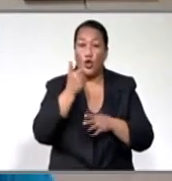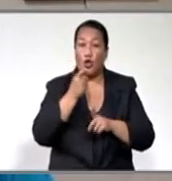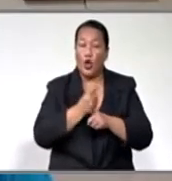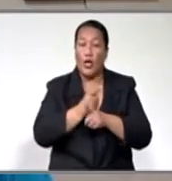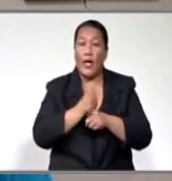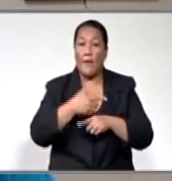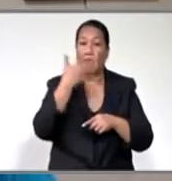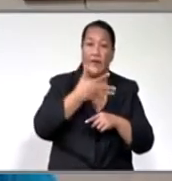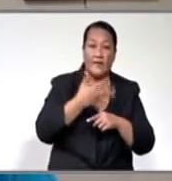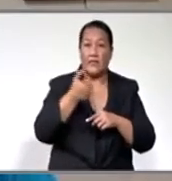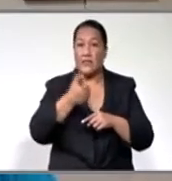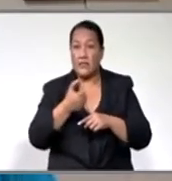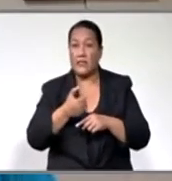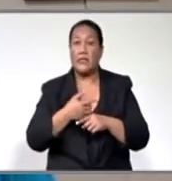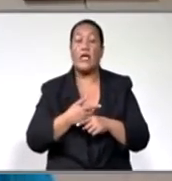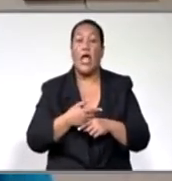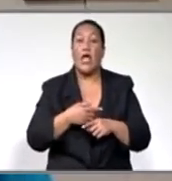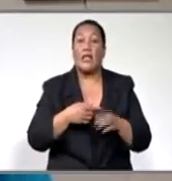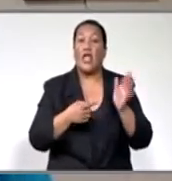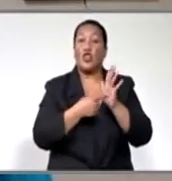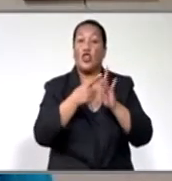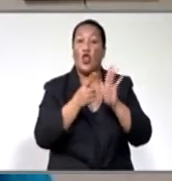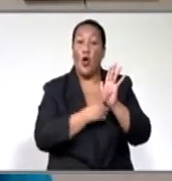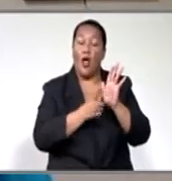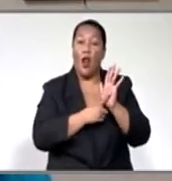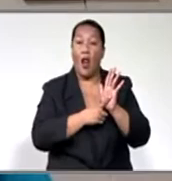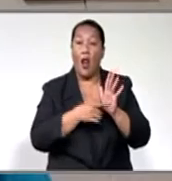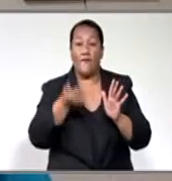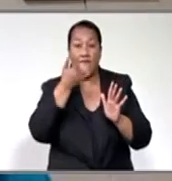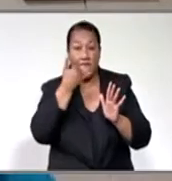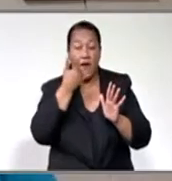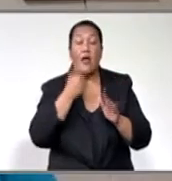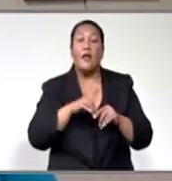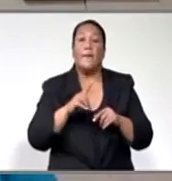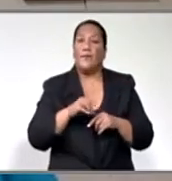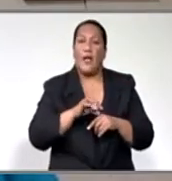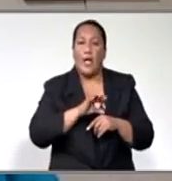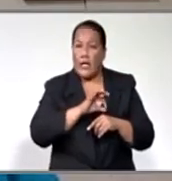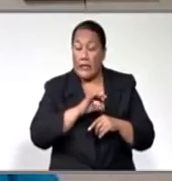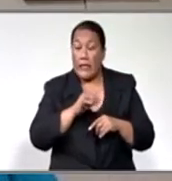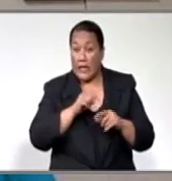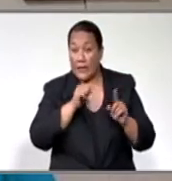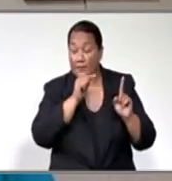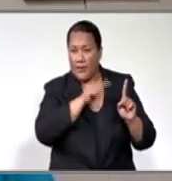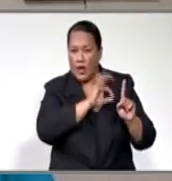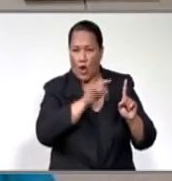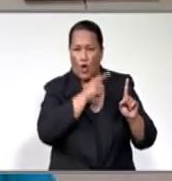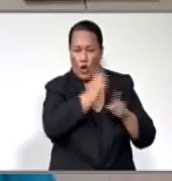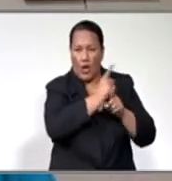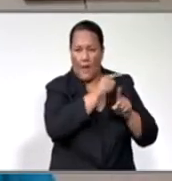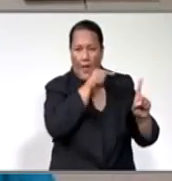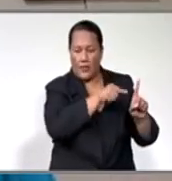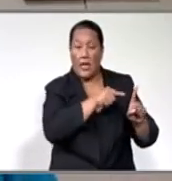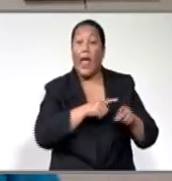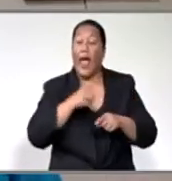contracted to run, the toll-free line. I mean, that has got its own numbers, you know, quite high. But this is just our lines throughout Fiji